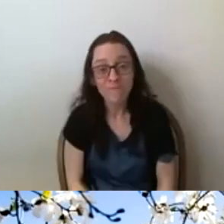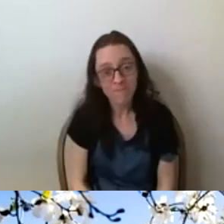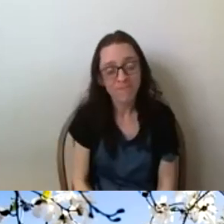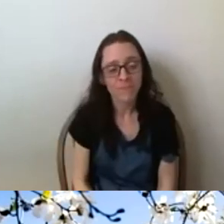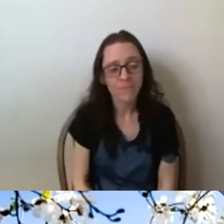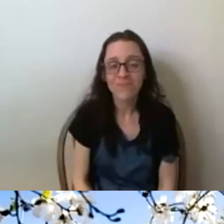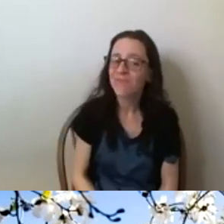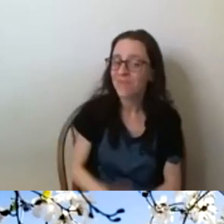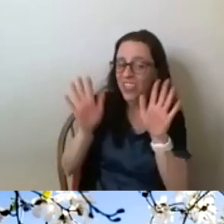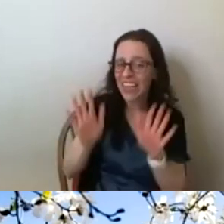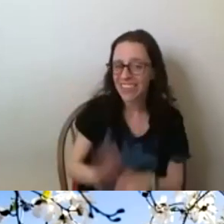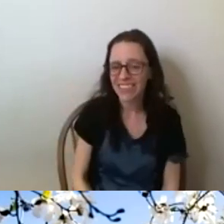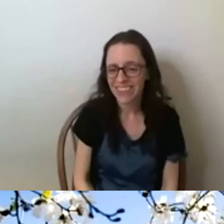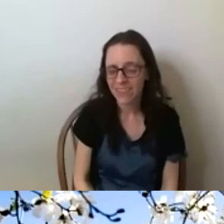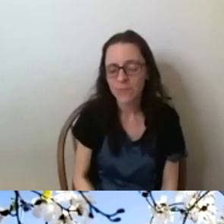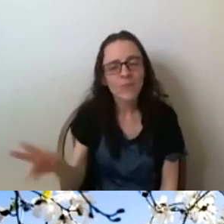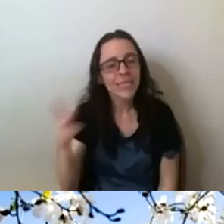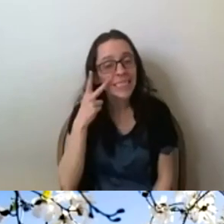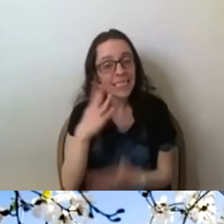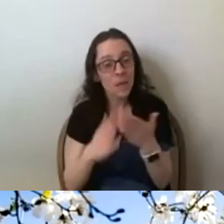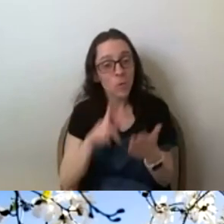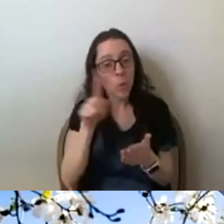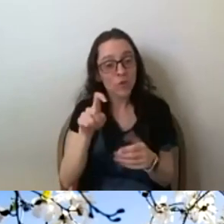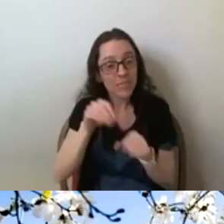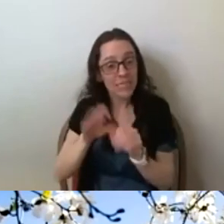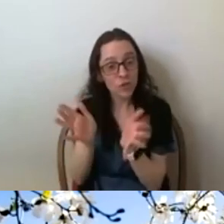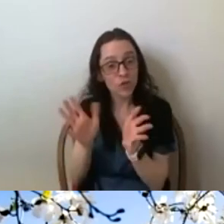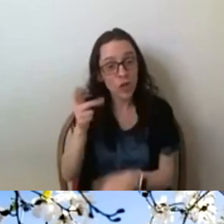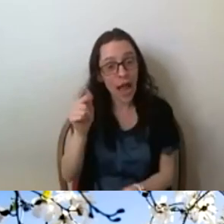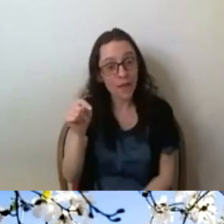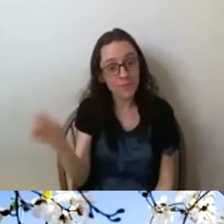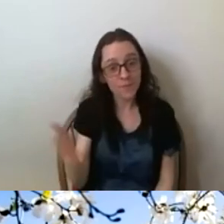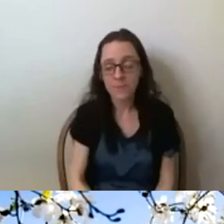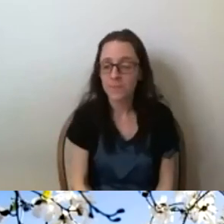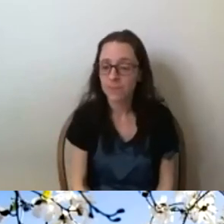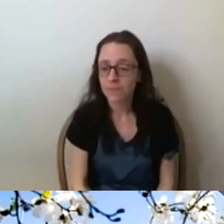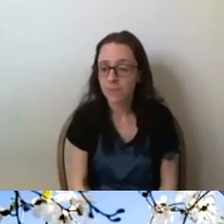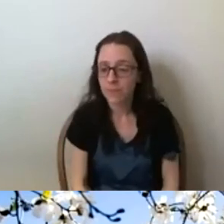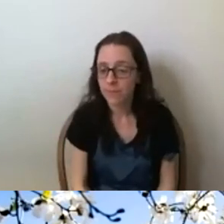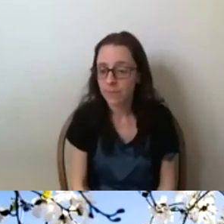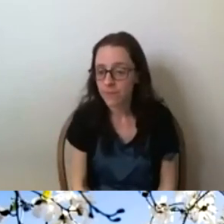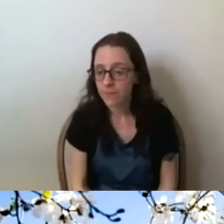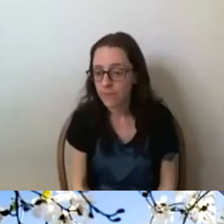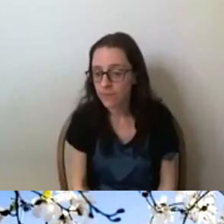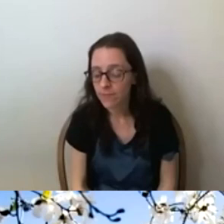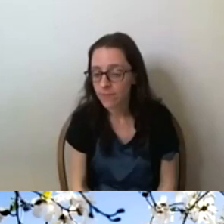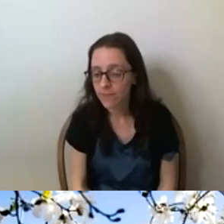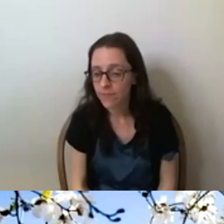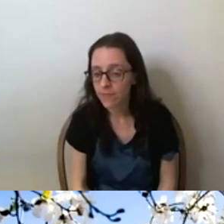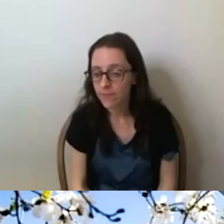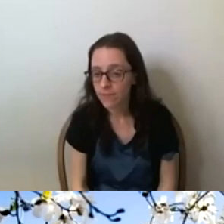And I do see some questions in the chat now. Yeah, I do. Um, so we have